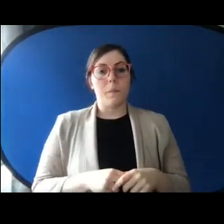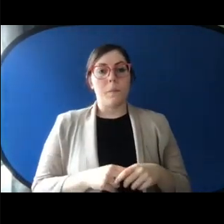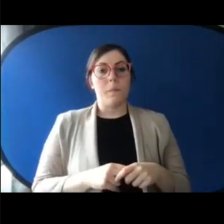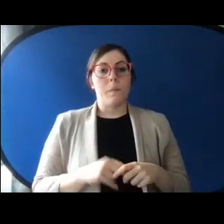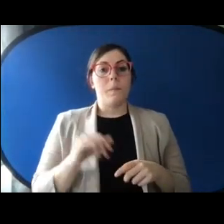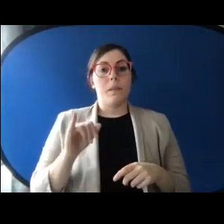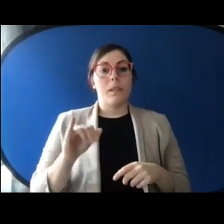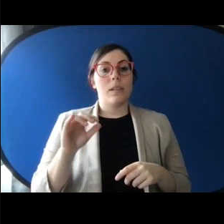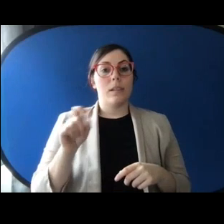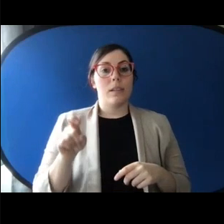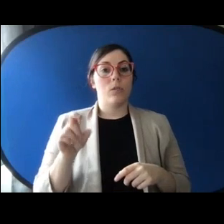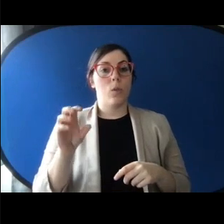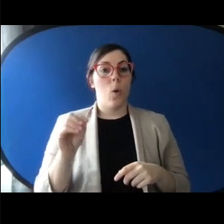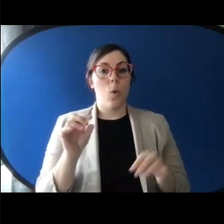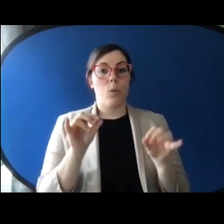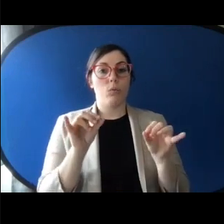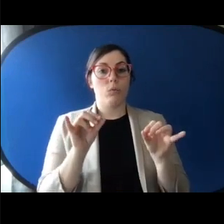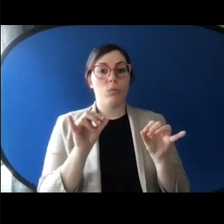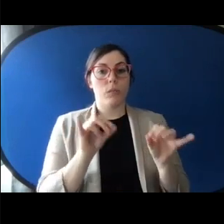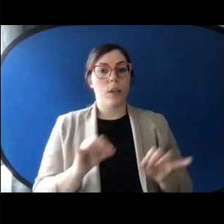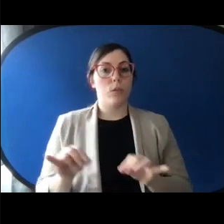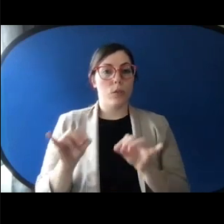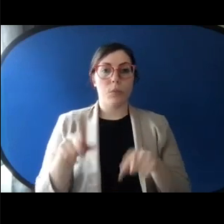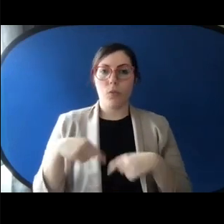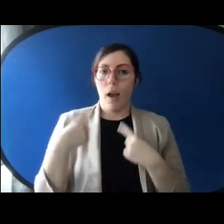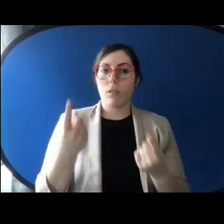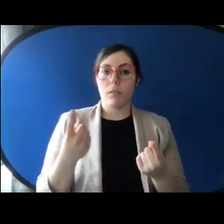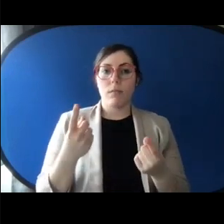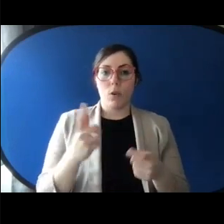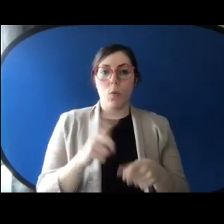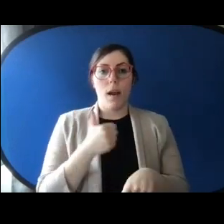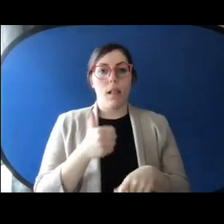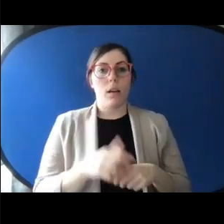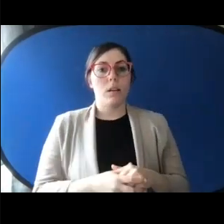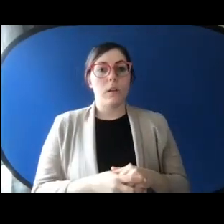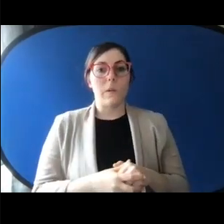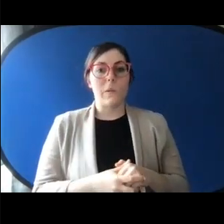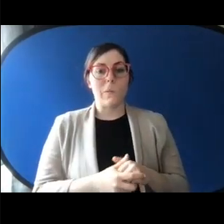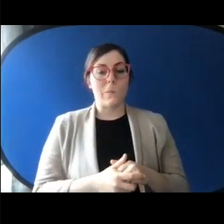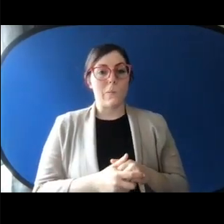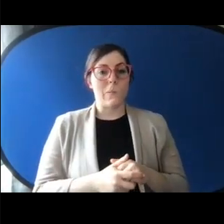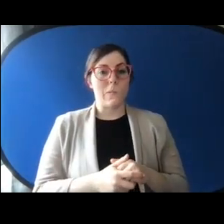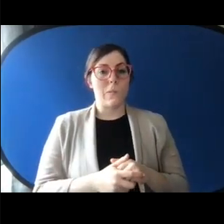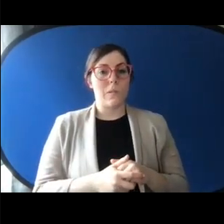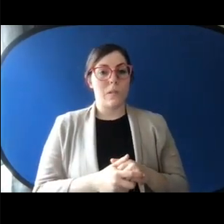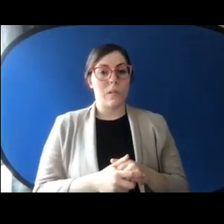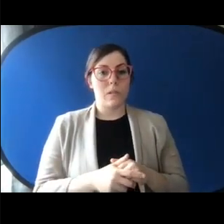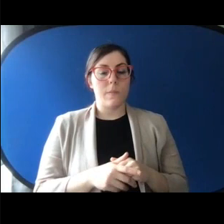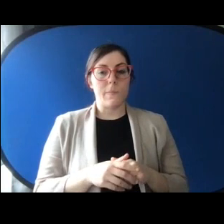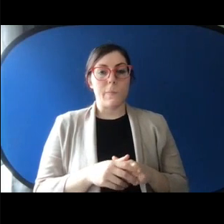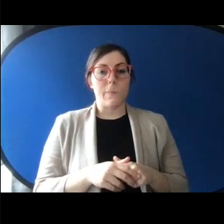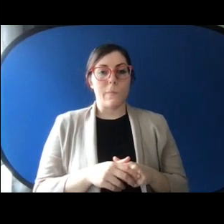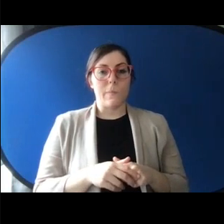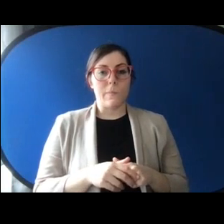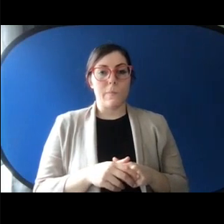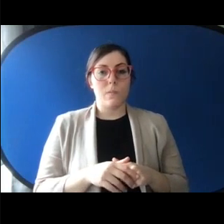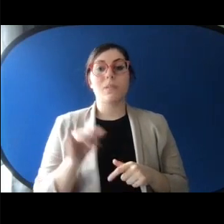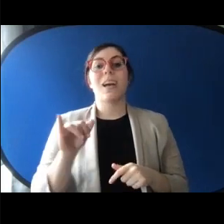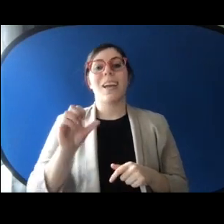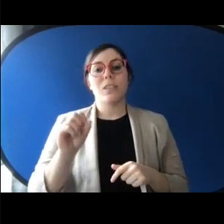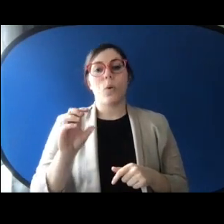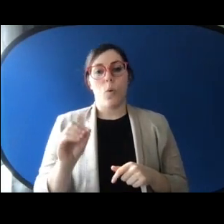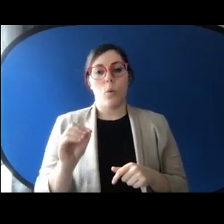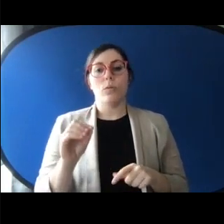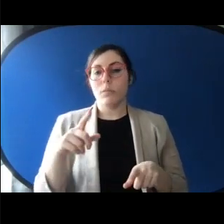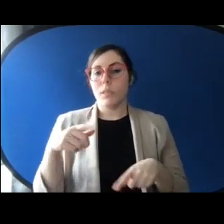It's been around for quite a while. So this is something we're fairly comfortable with. And lots of companies and organizations have good